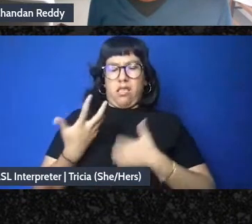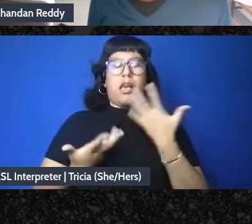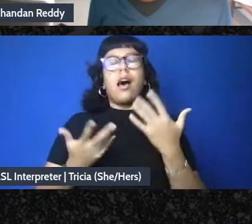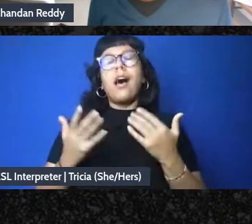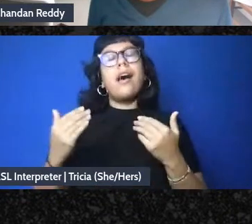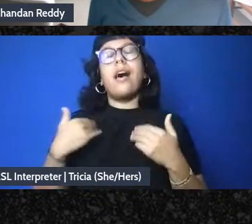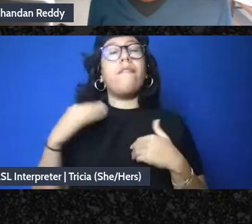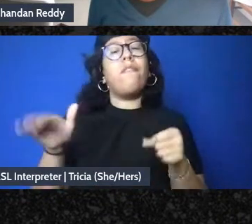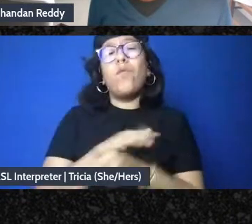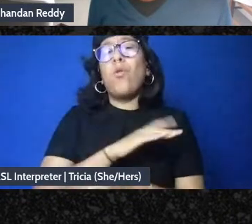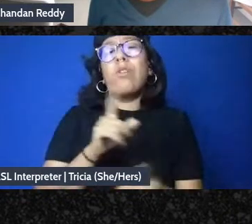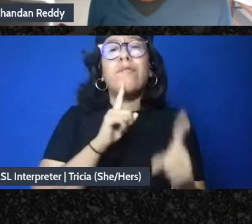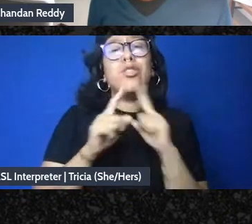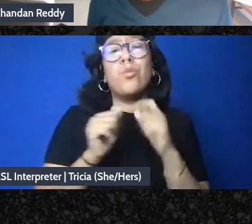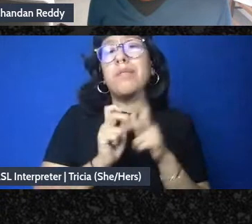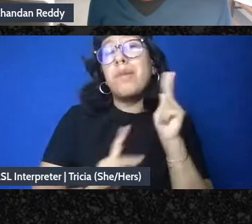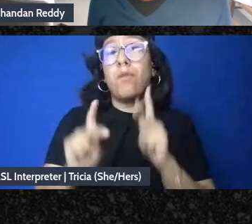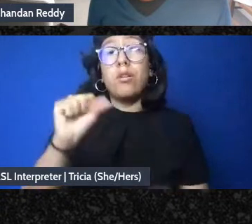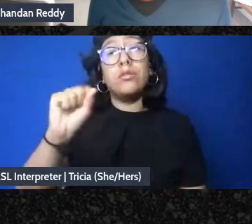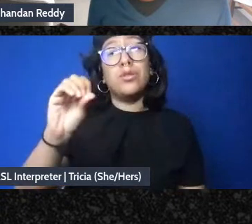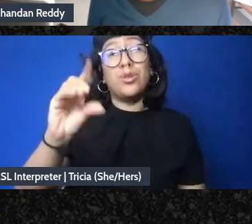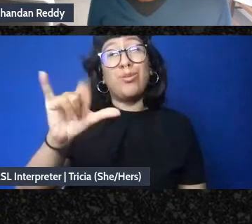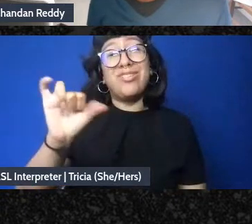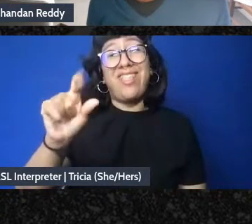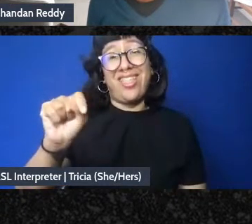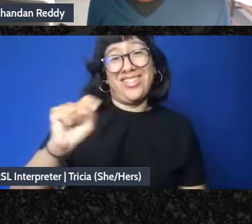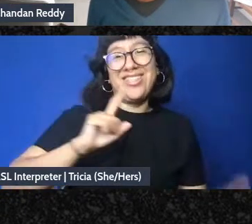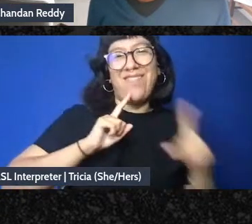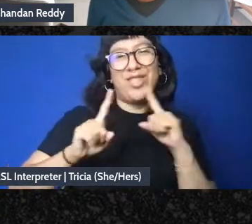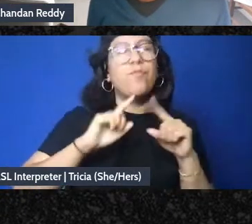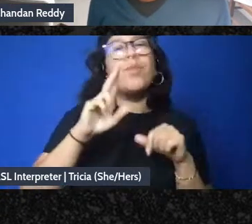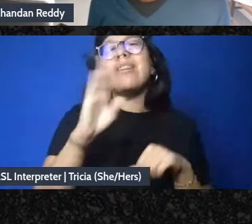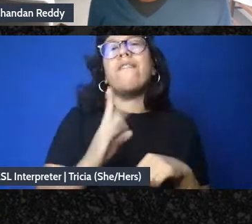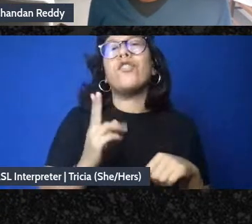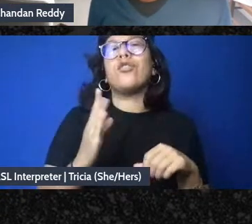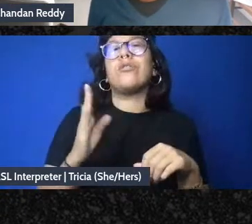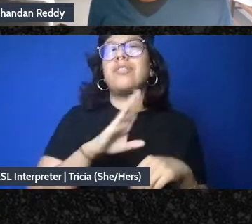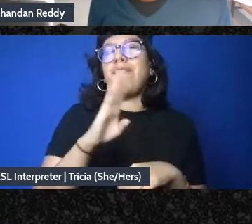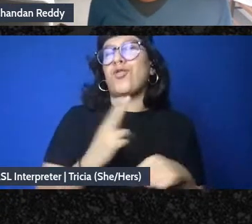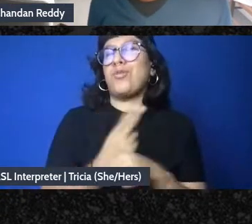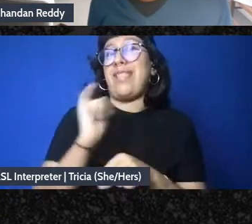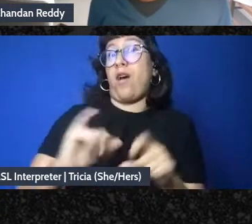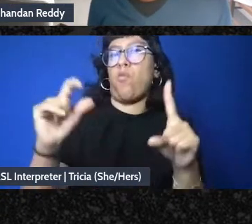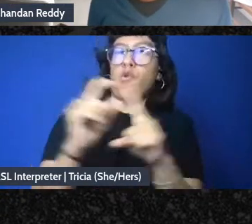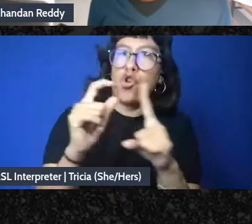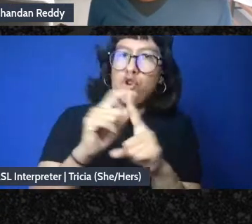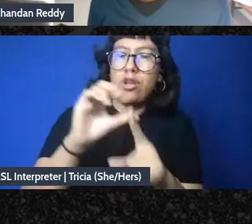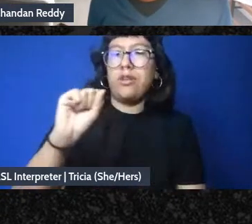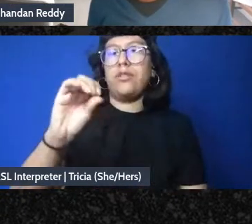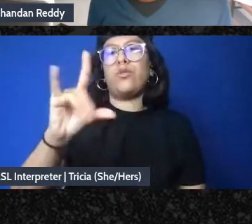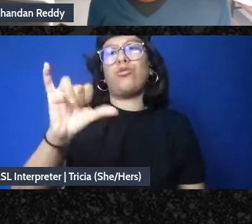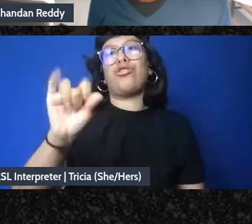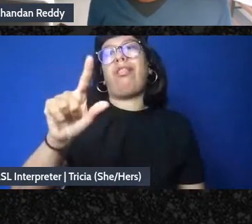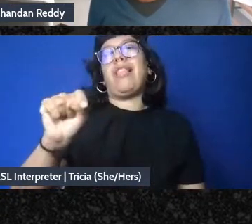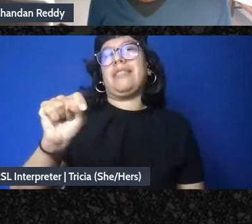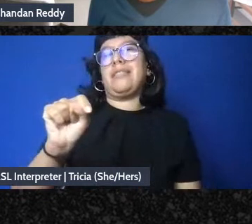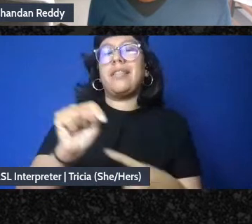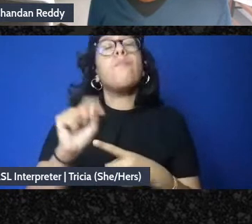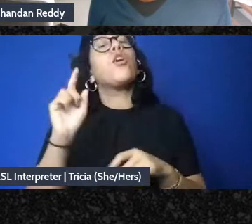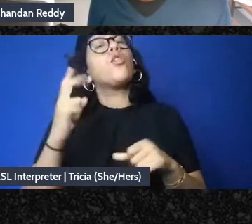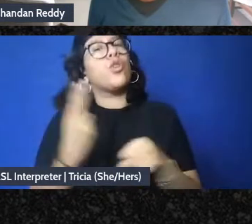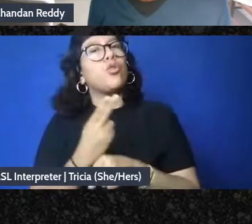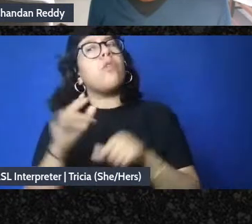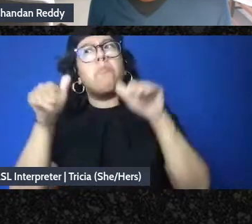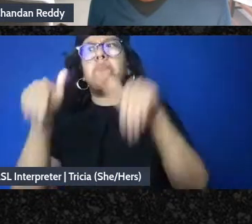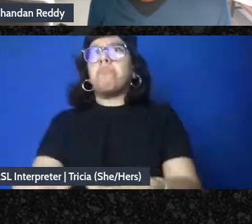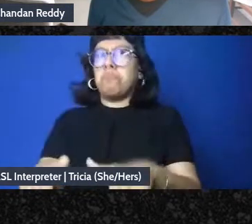whole conversation with people that is a socialist conversation and we never use that terminology but they're down with that economic model right and I'm like